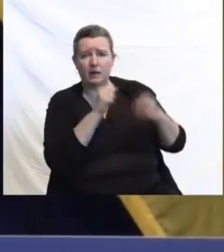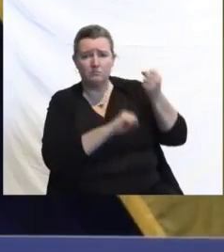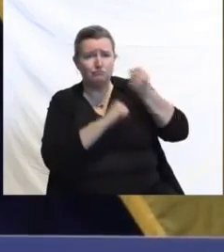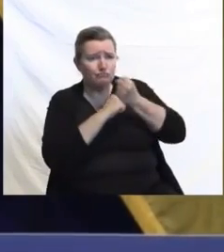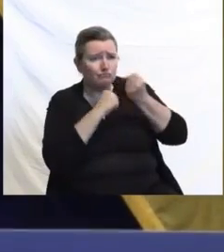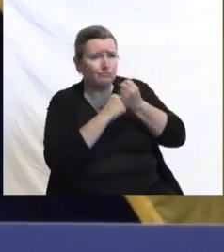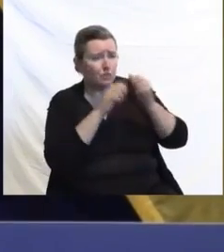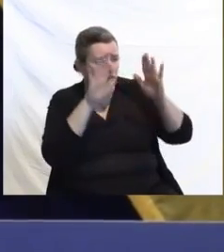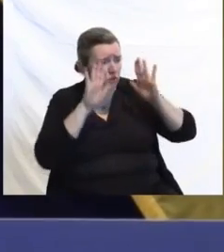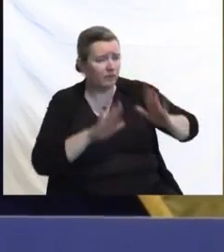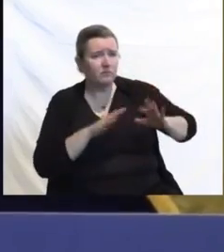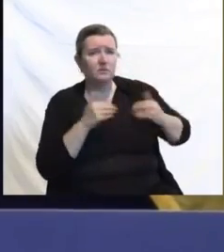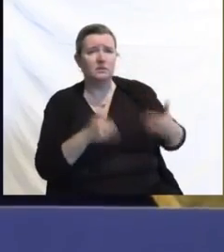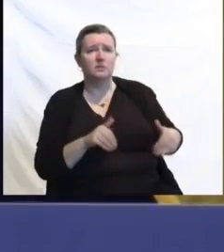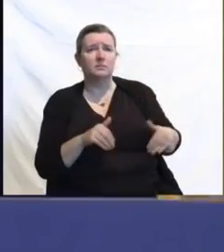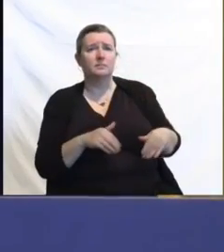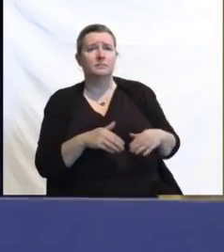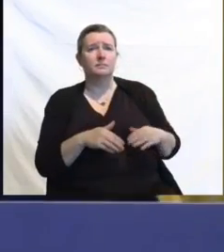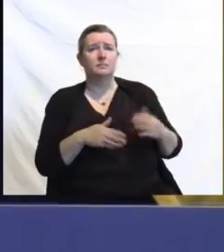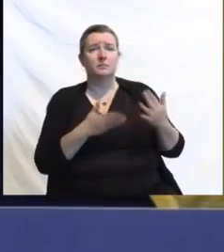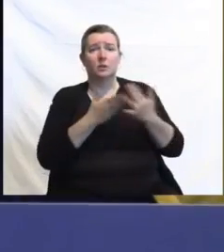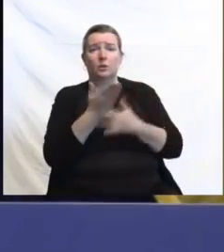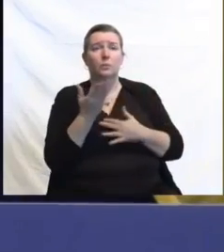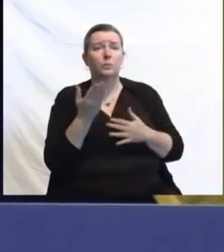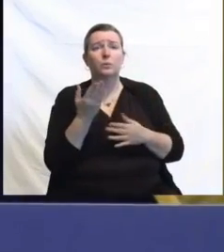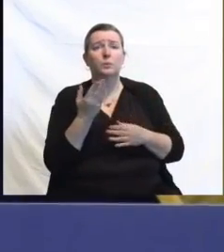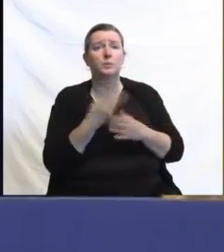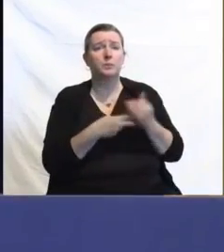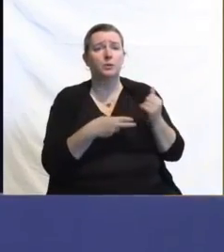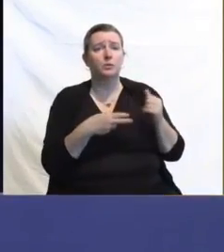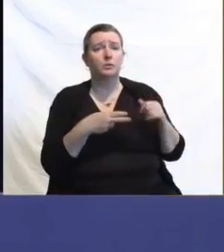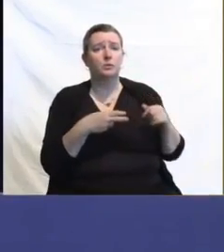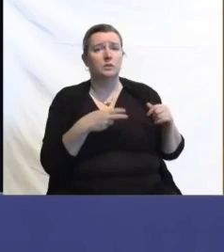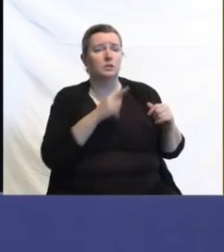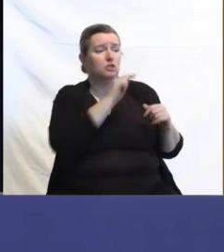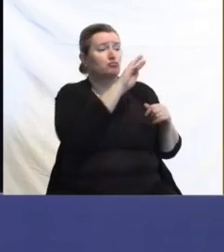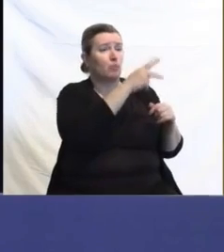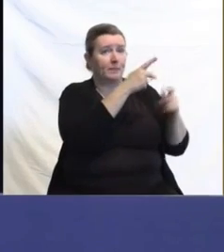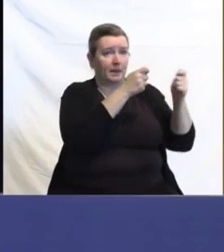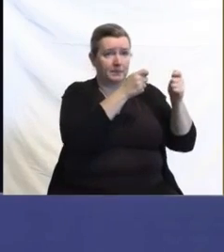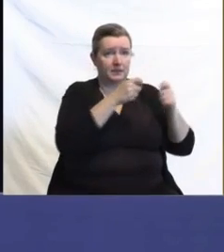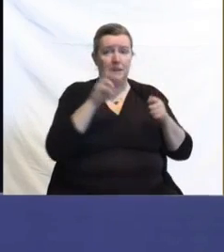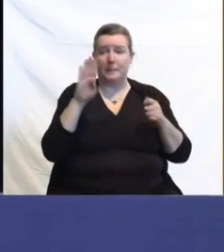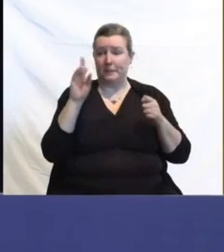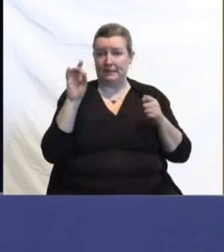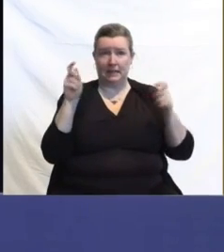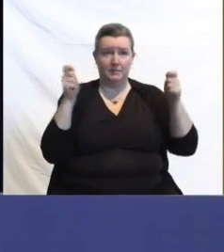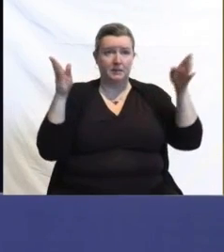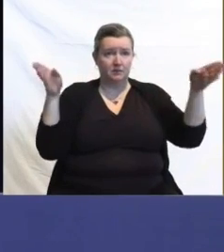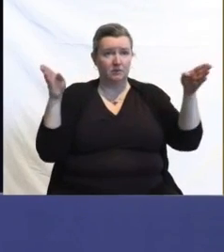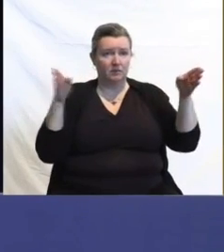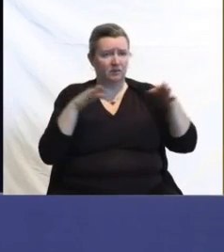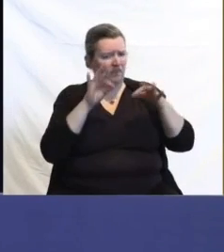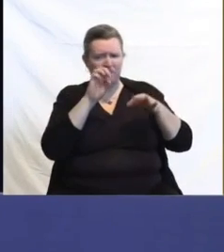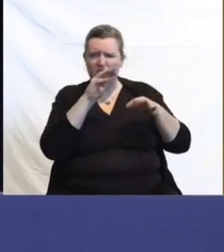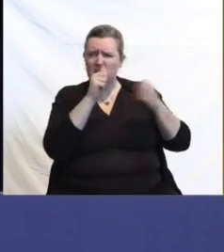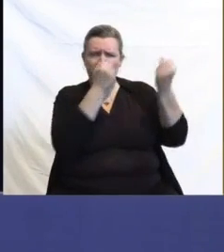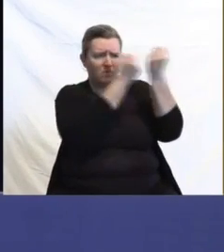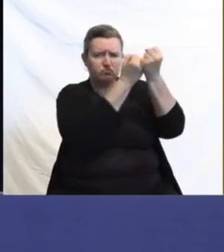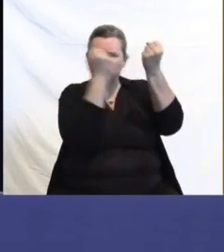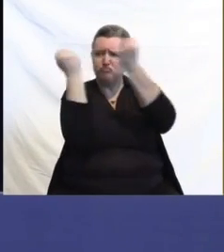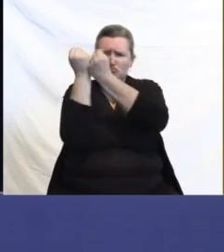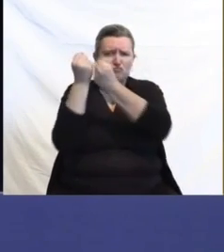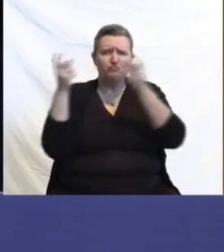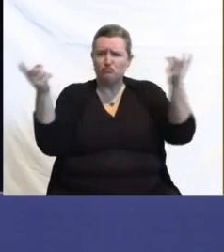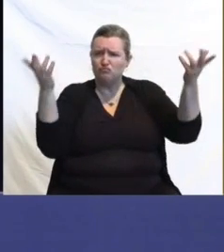both administrations, we didn't miss a beat from the Trump administration or the Biden administration. And again, I repeat something that Judy